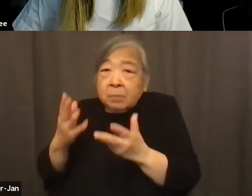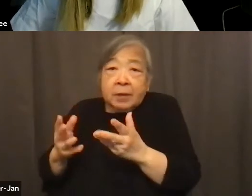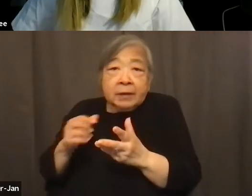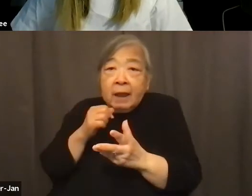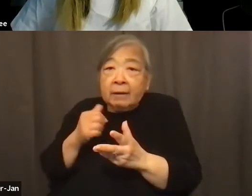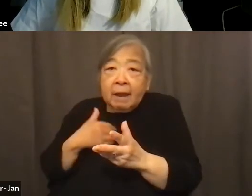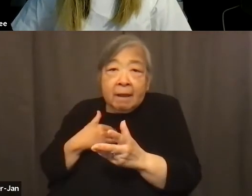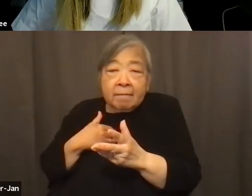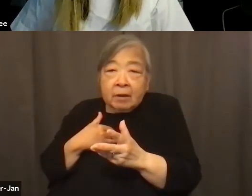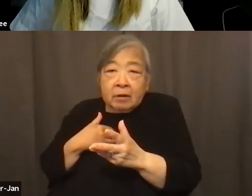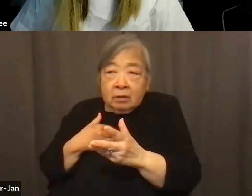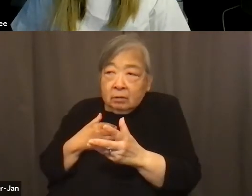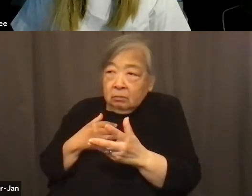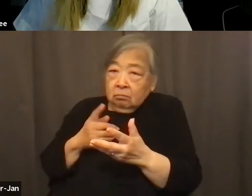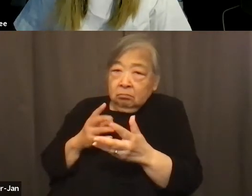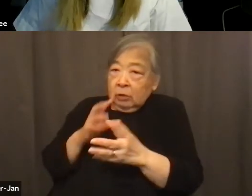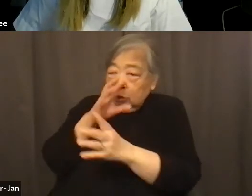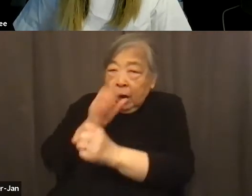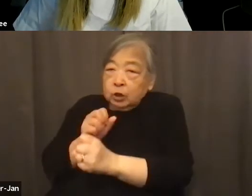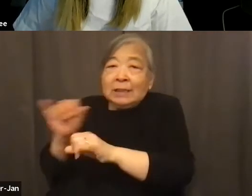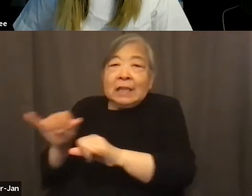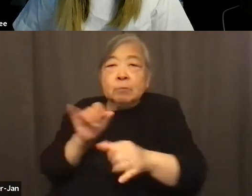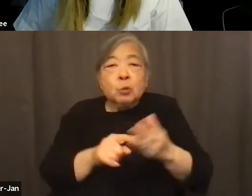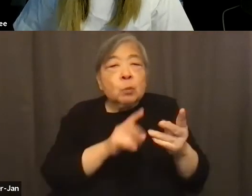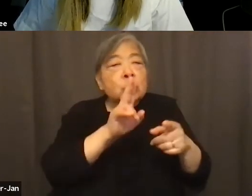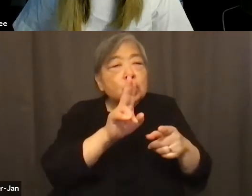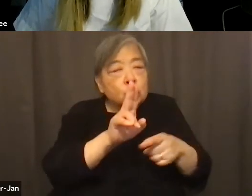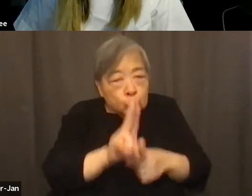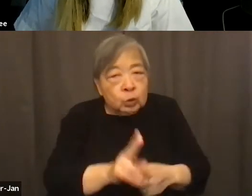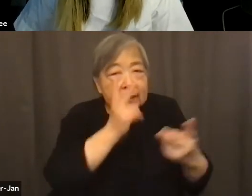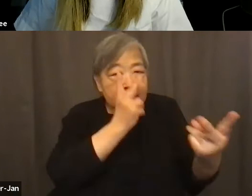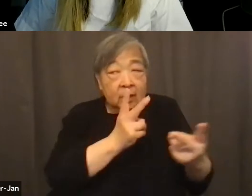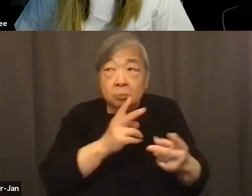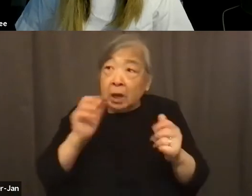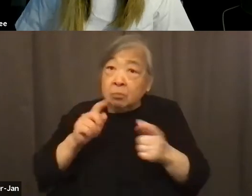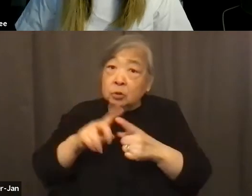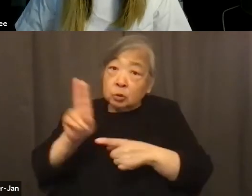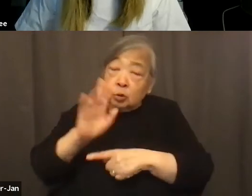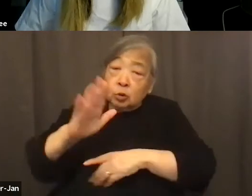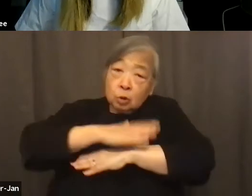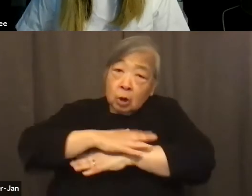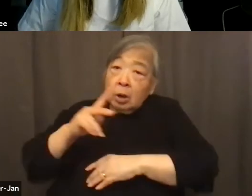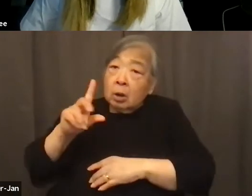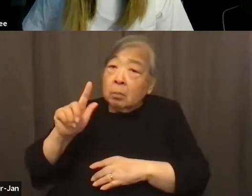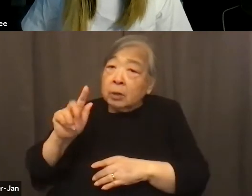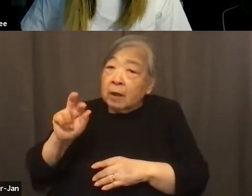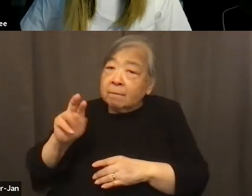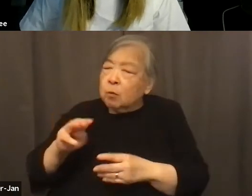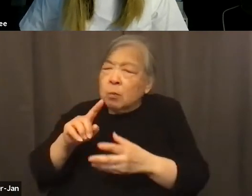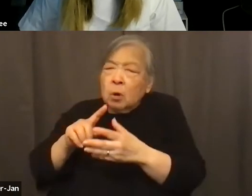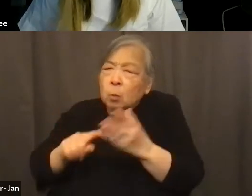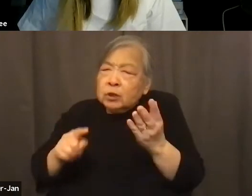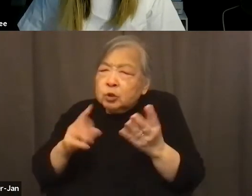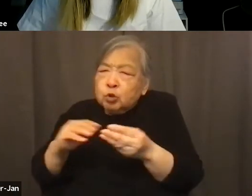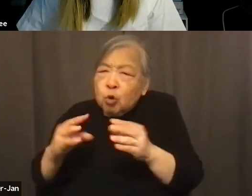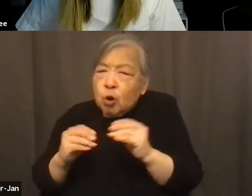tech access in the way that we're used to, so be able to use your platform and share out, you know, what are their stories, what's your favorite meals, why do you